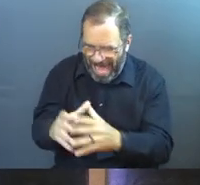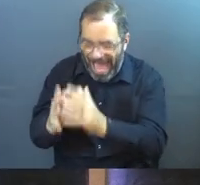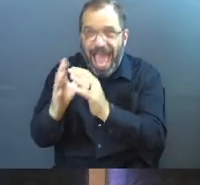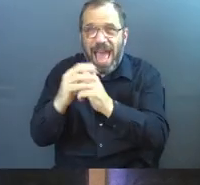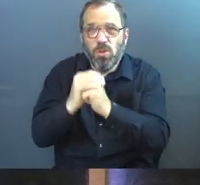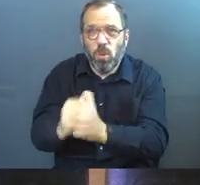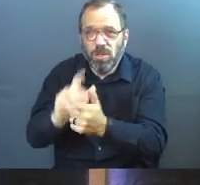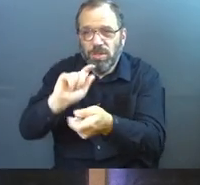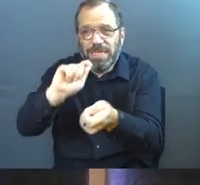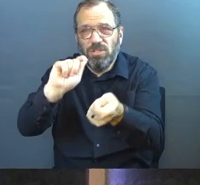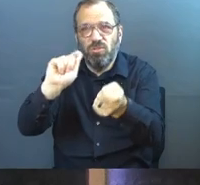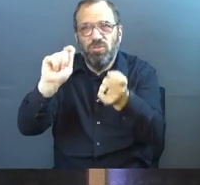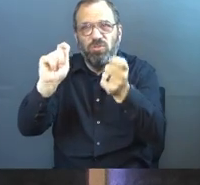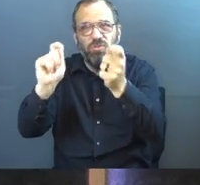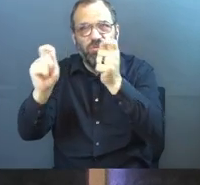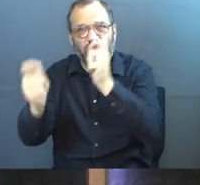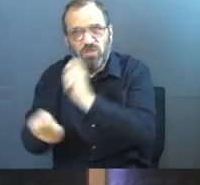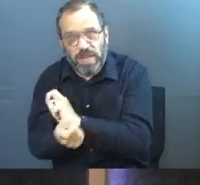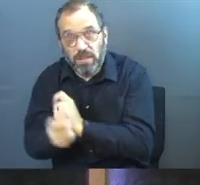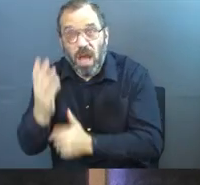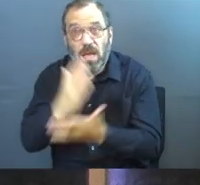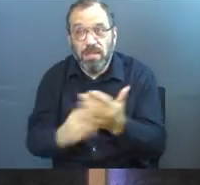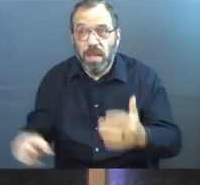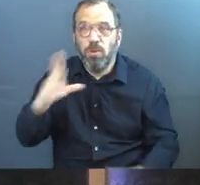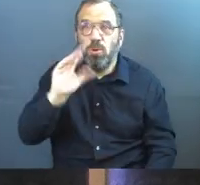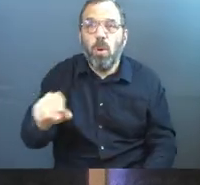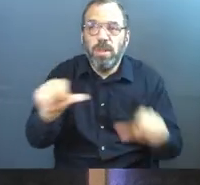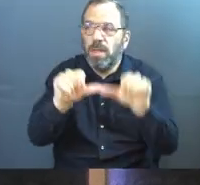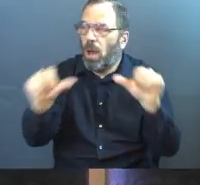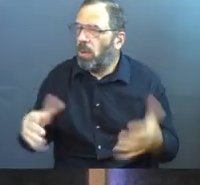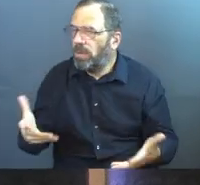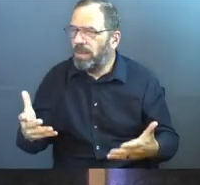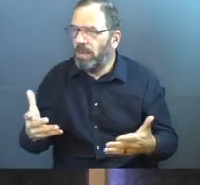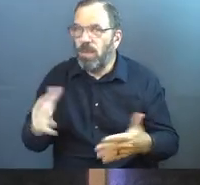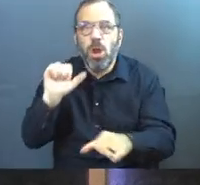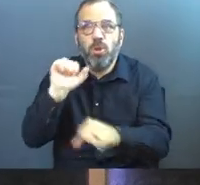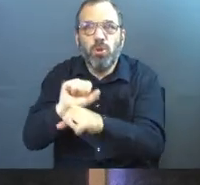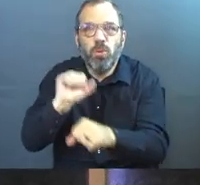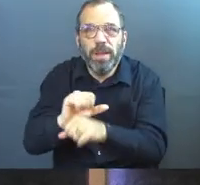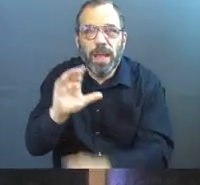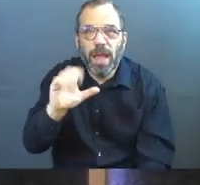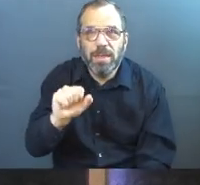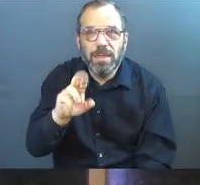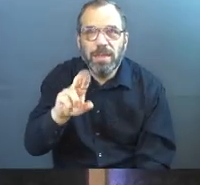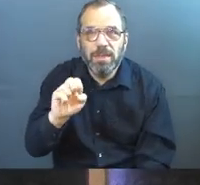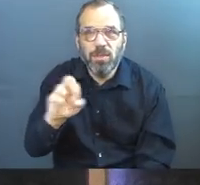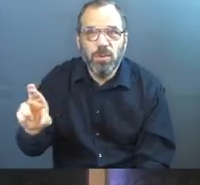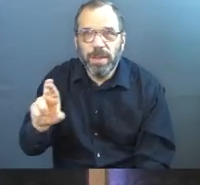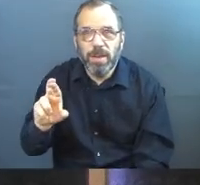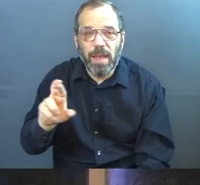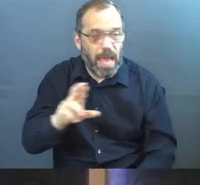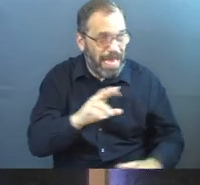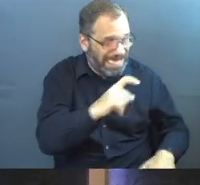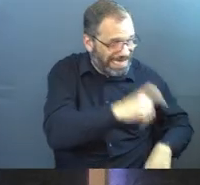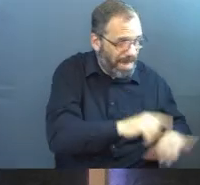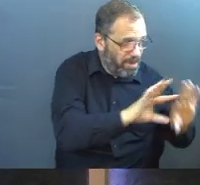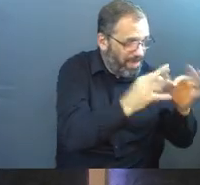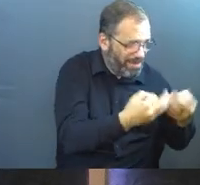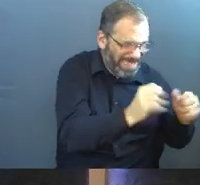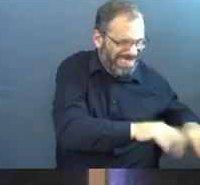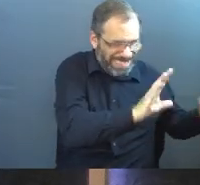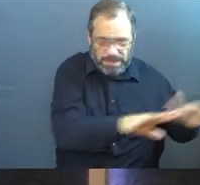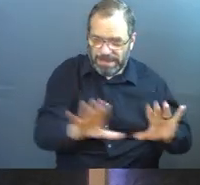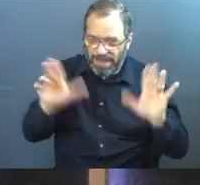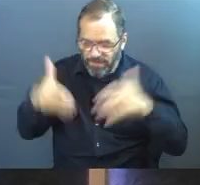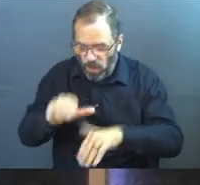worship changes you. Some of you go to the altar of career and you sacrifice time with your family and influence